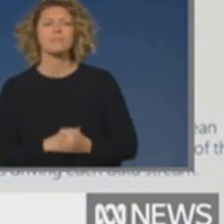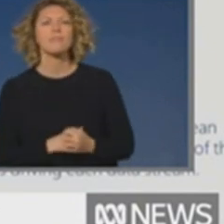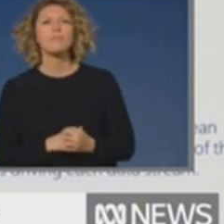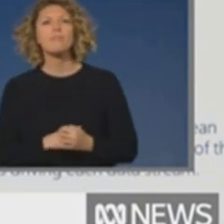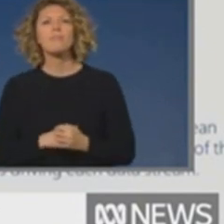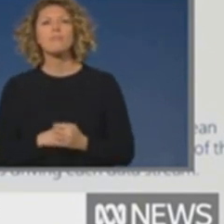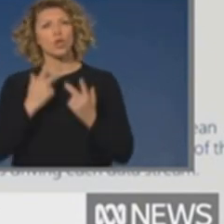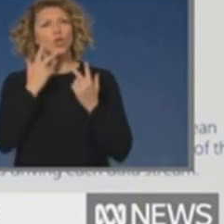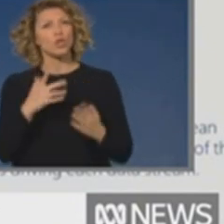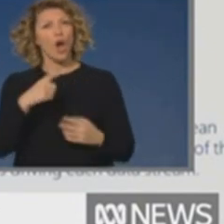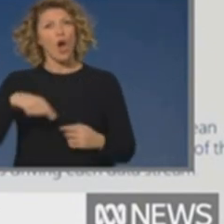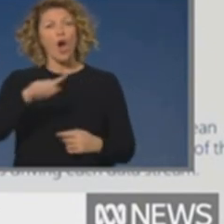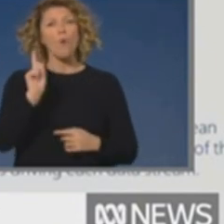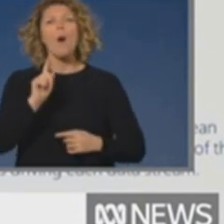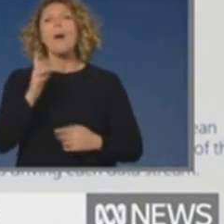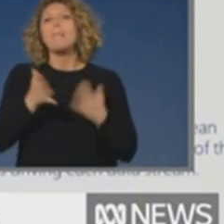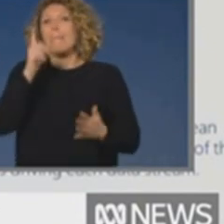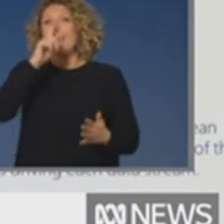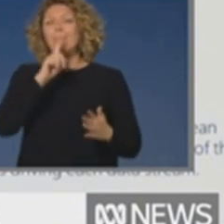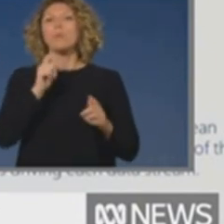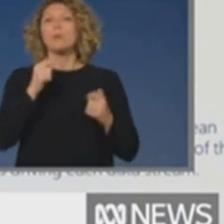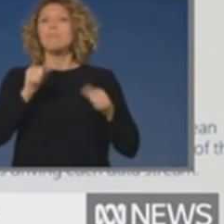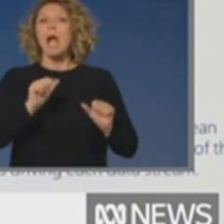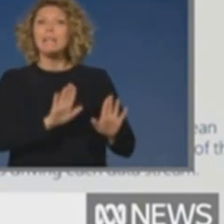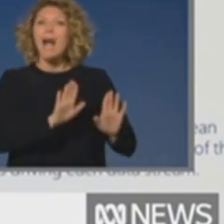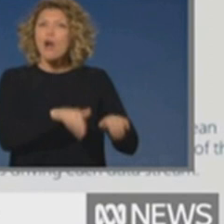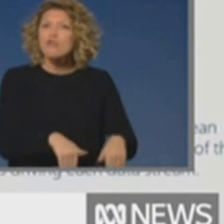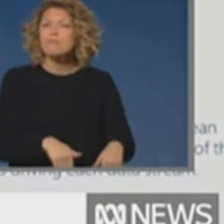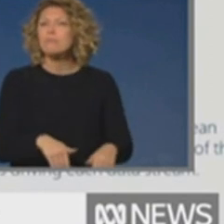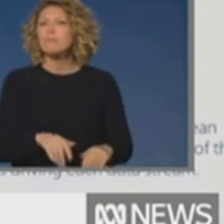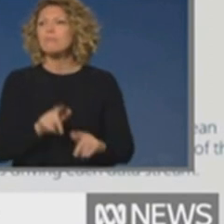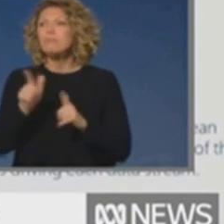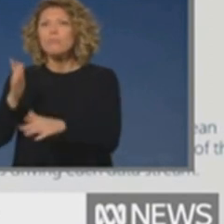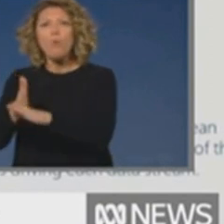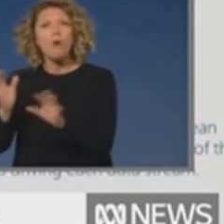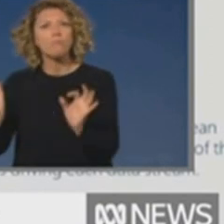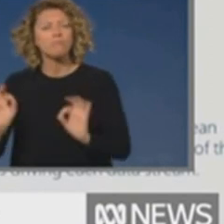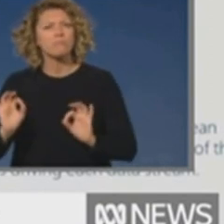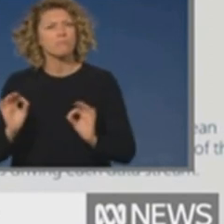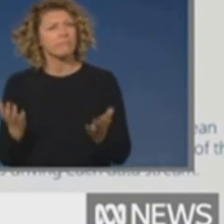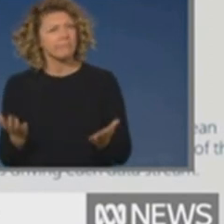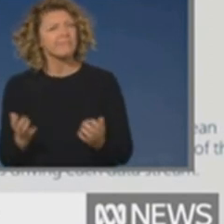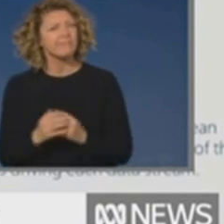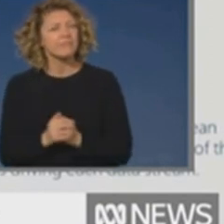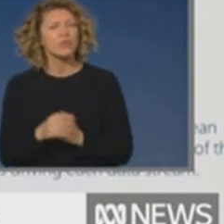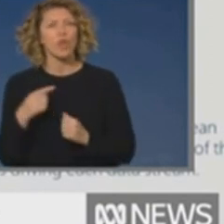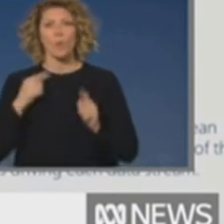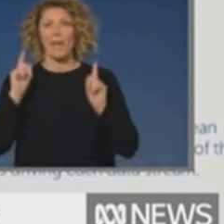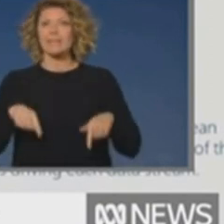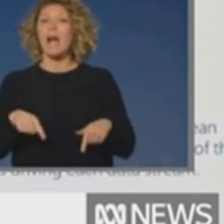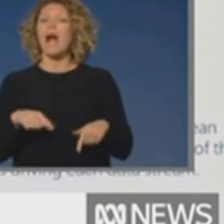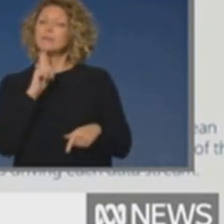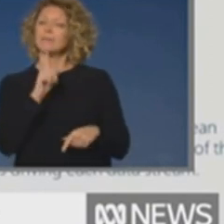adhering to distancing measures. So this is for New South Wales showing when we introduced those measures